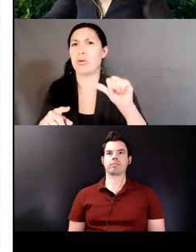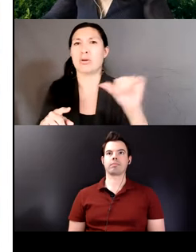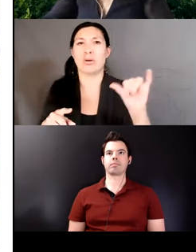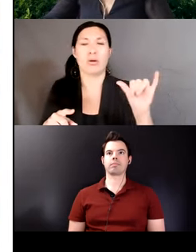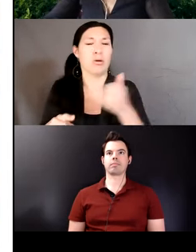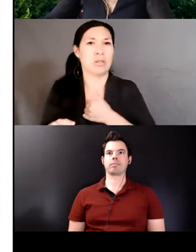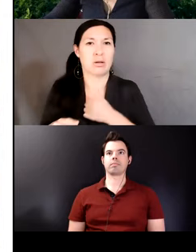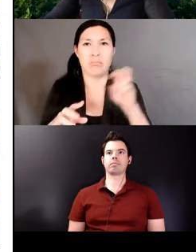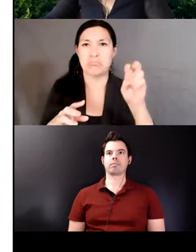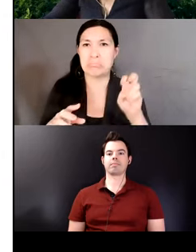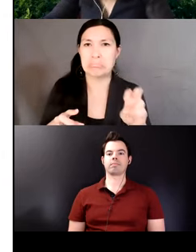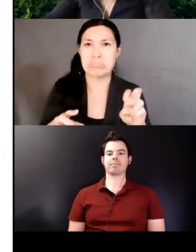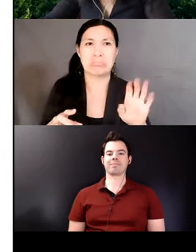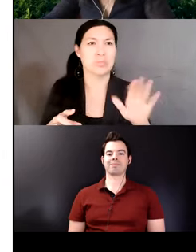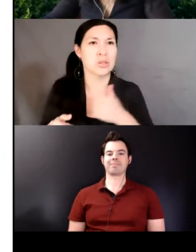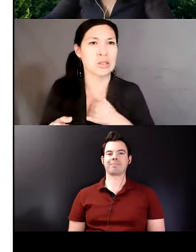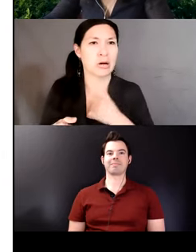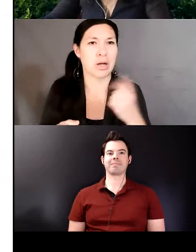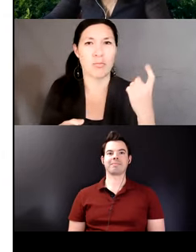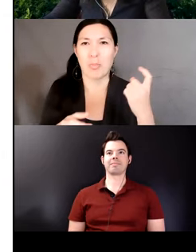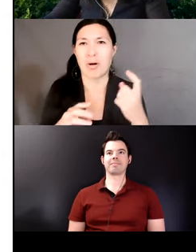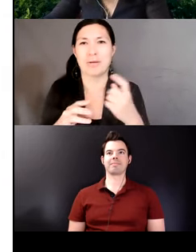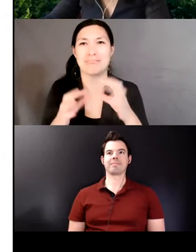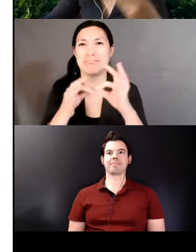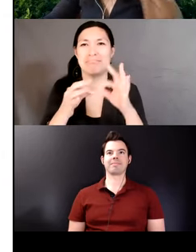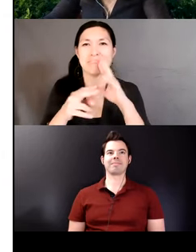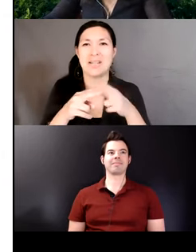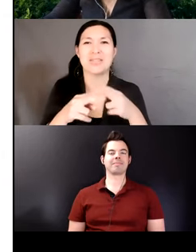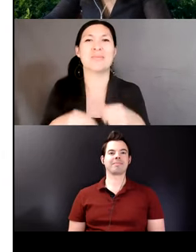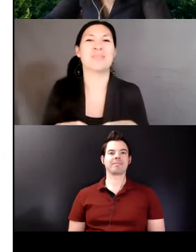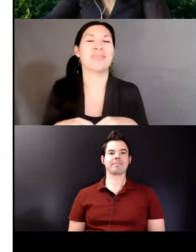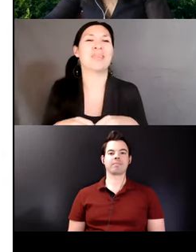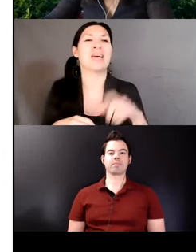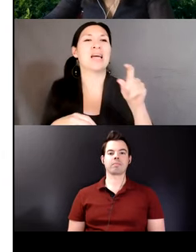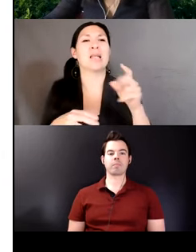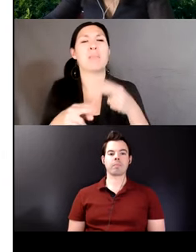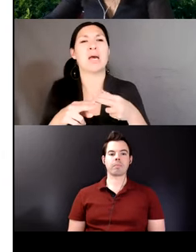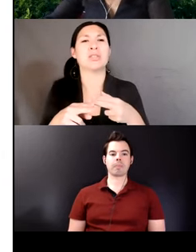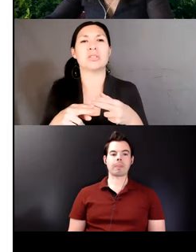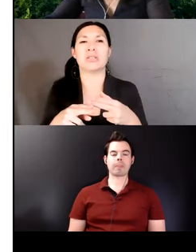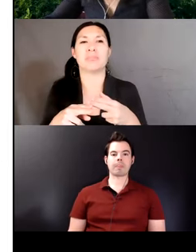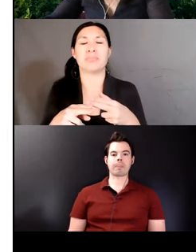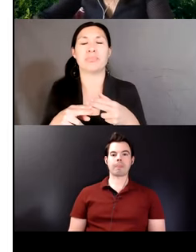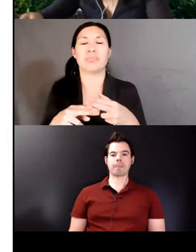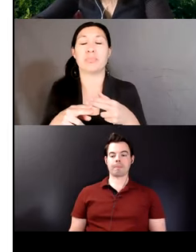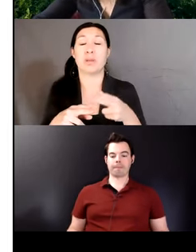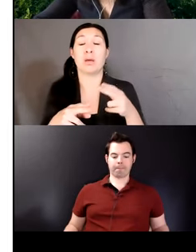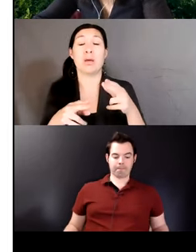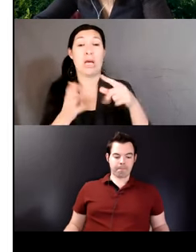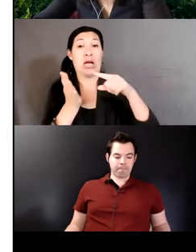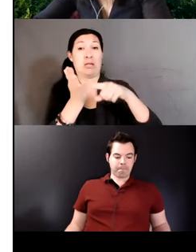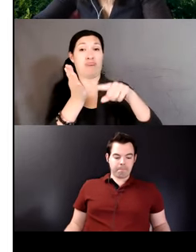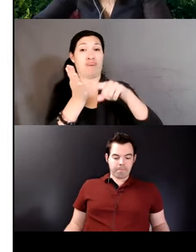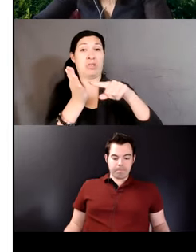sorry, I still have. But I want to mention that in depth studies looking at